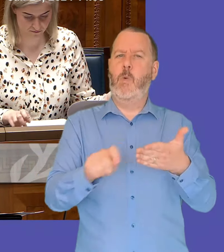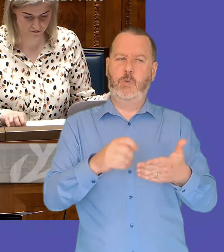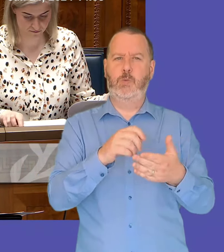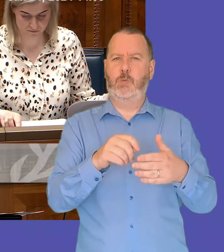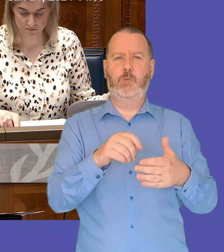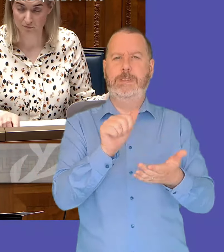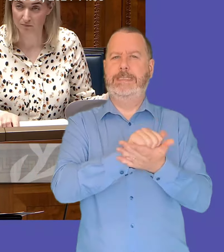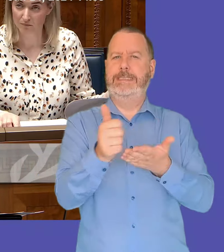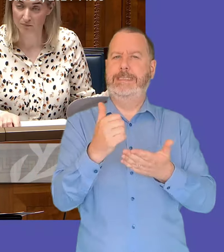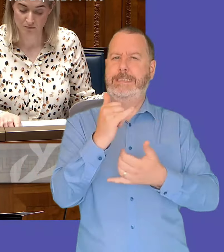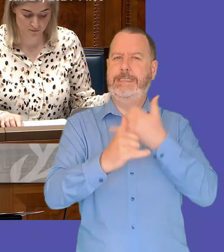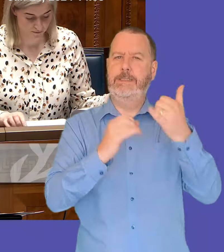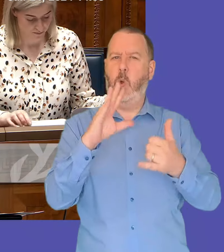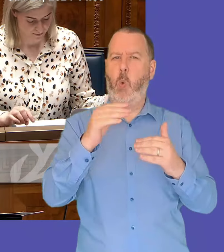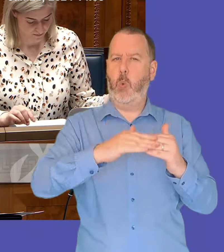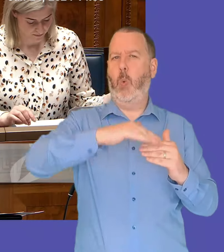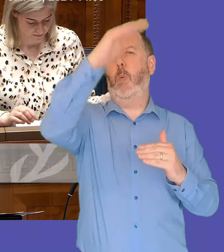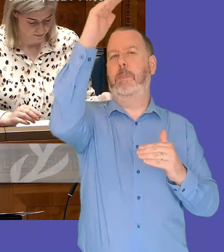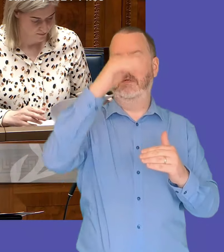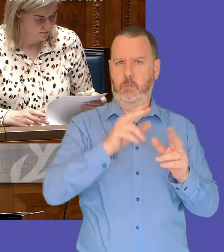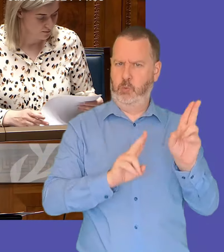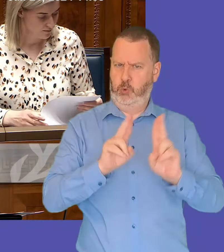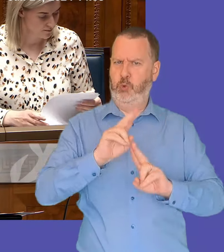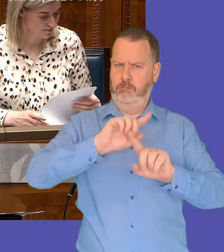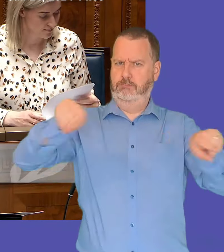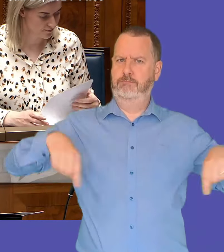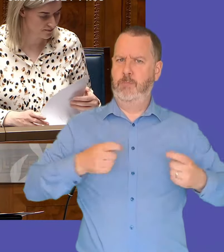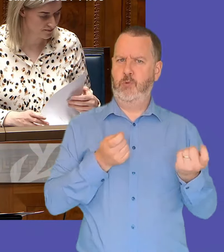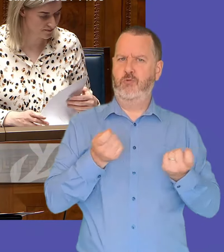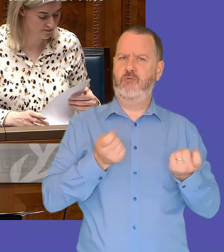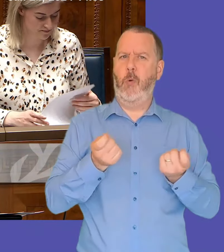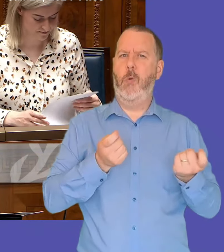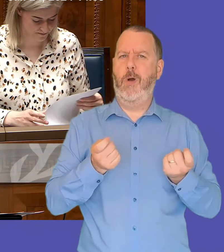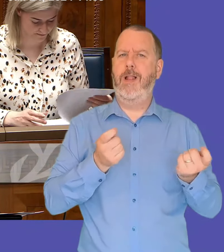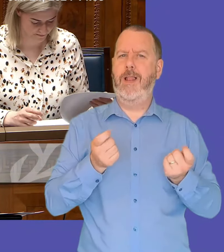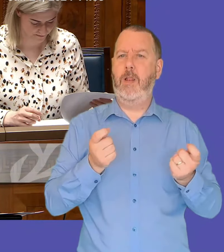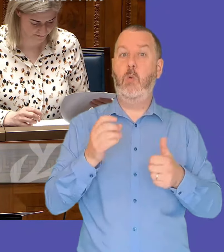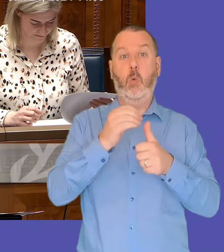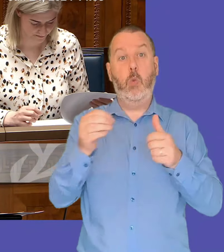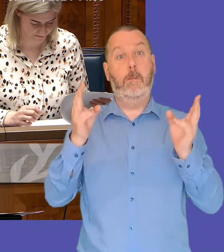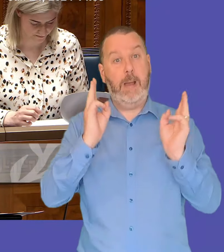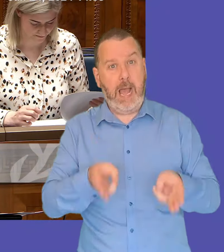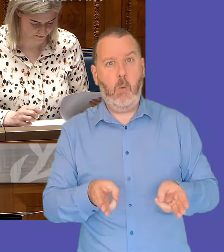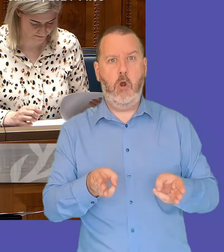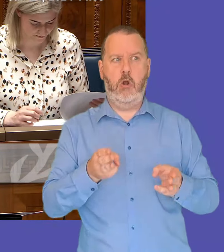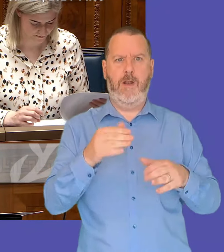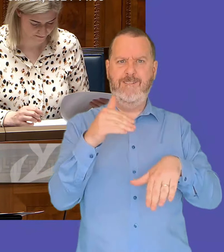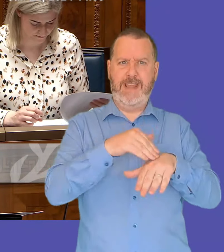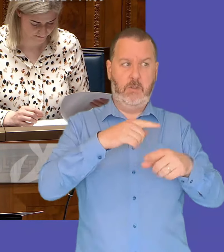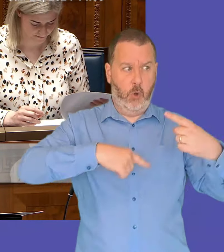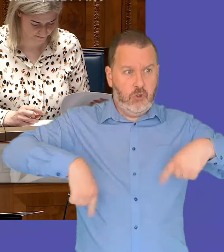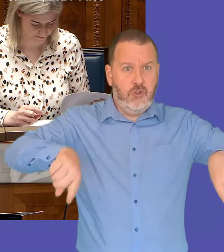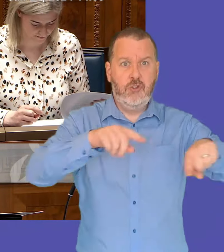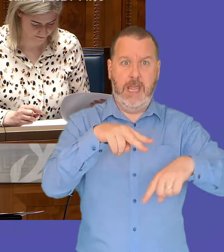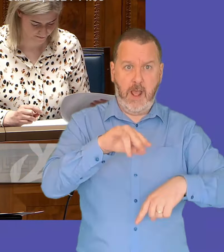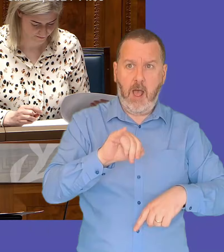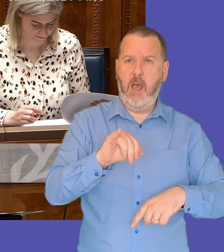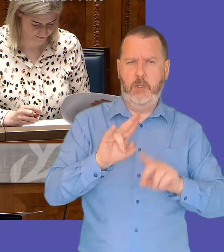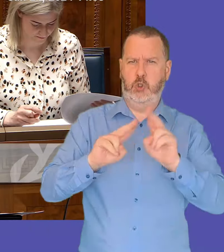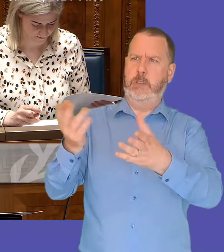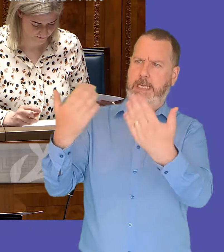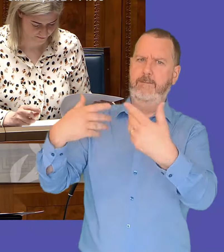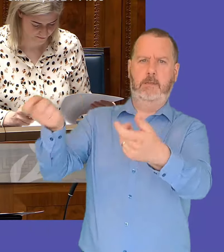something that we should have we should have control of the maximum number of powers that impact on our lives here and the people we represent so i would concur